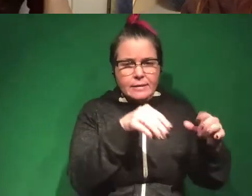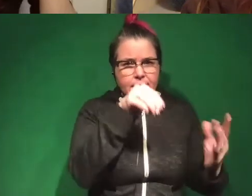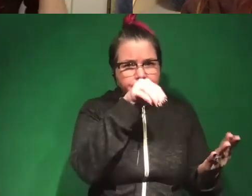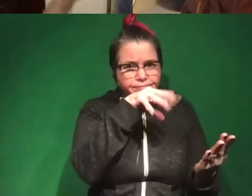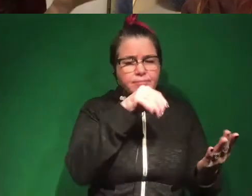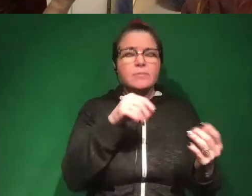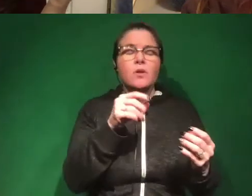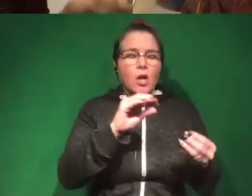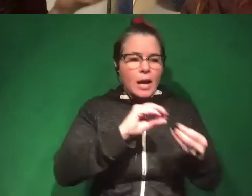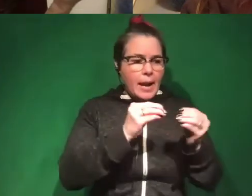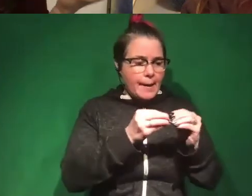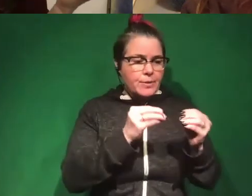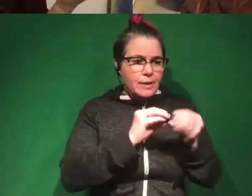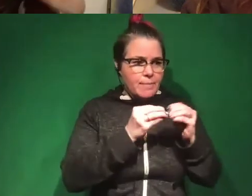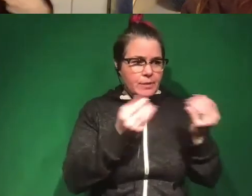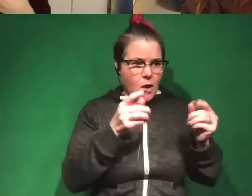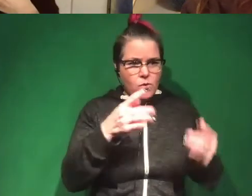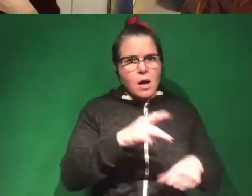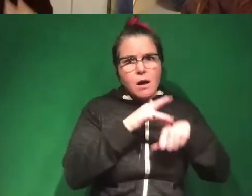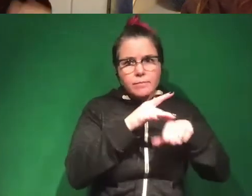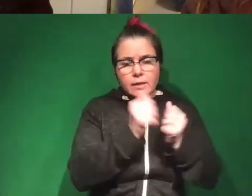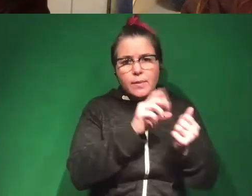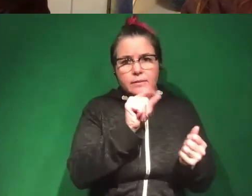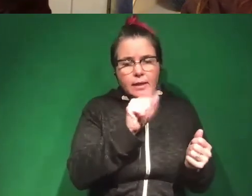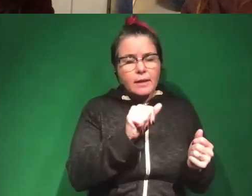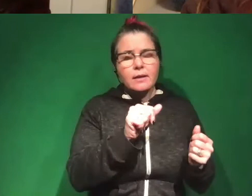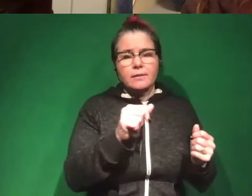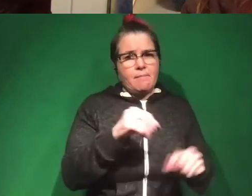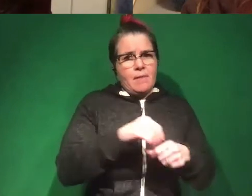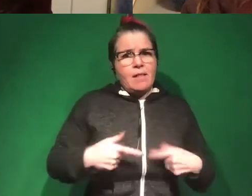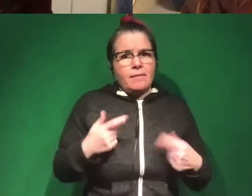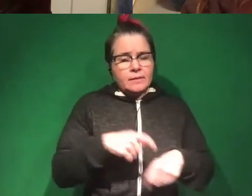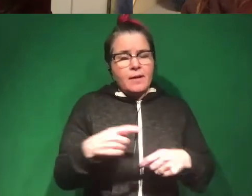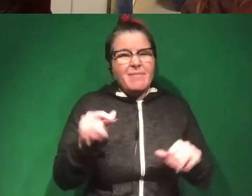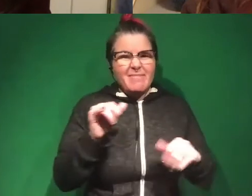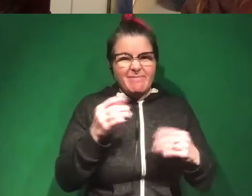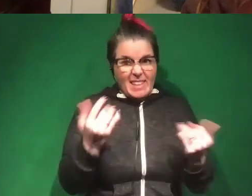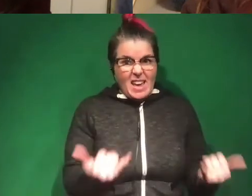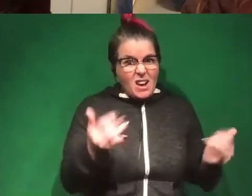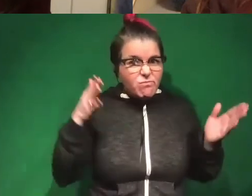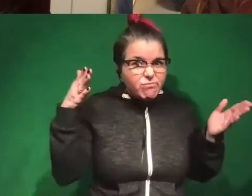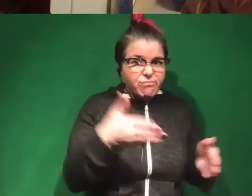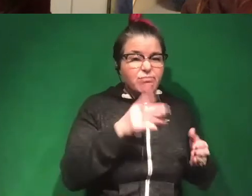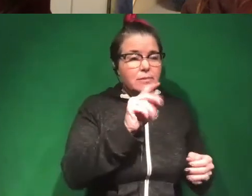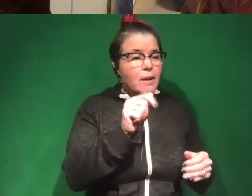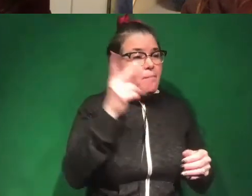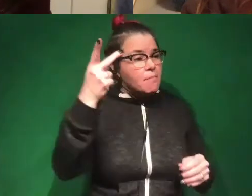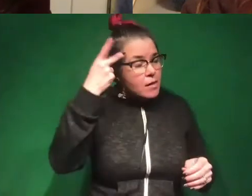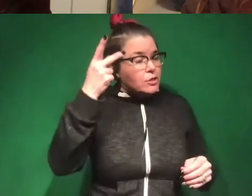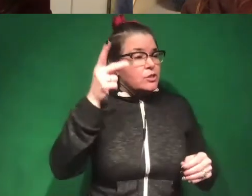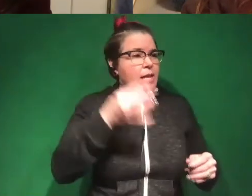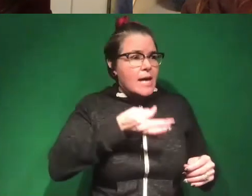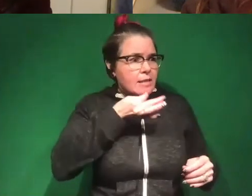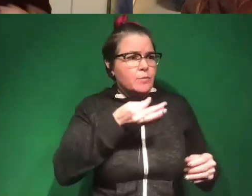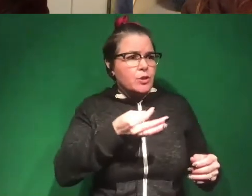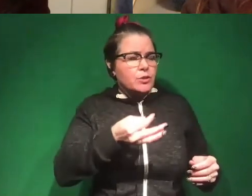looking at all these numbers, but we've never been more obsessed with data, at least in my lifetime than we are right now. And, you know, politicians and experts who are in the know